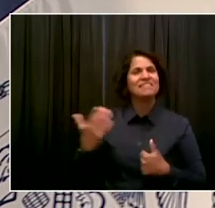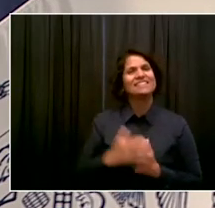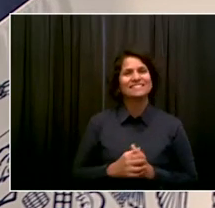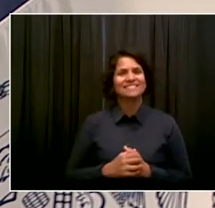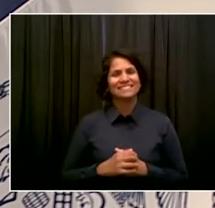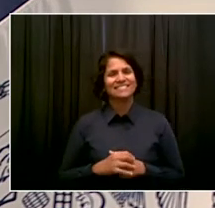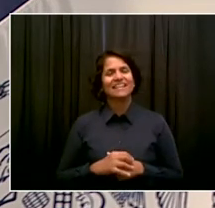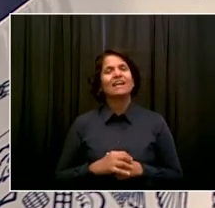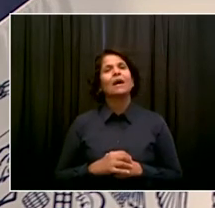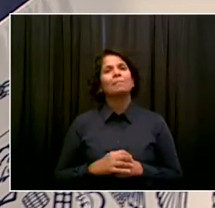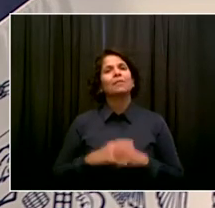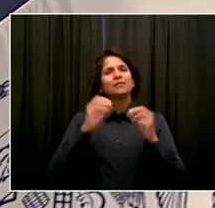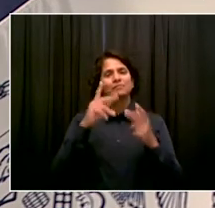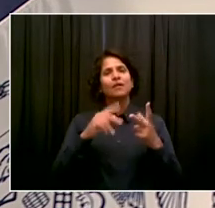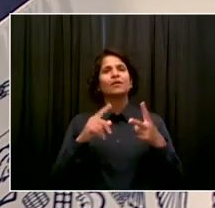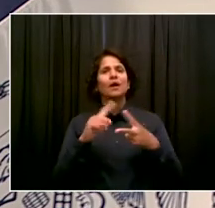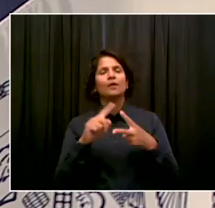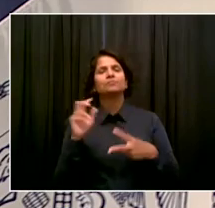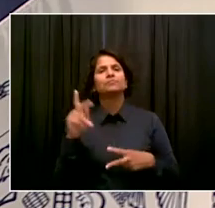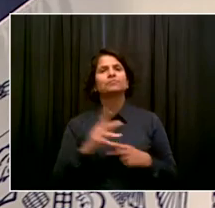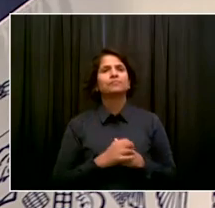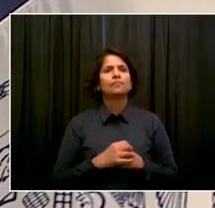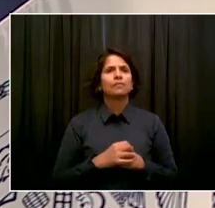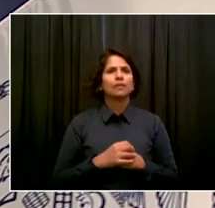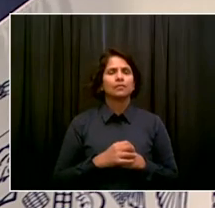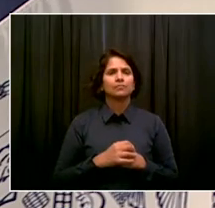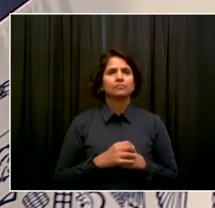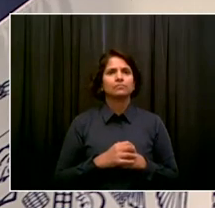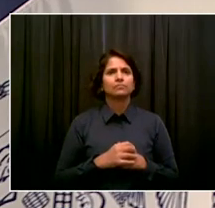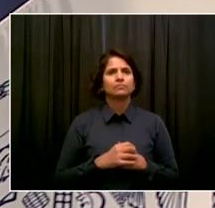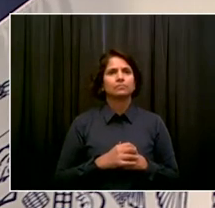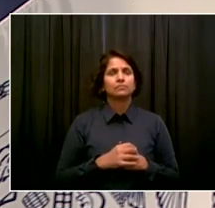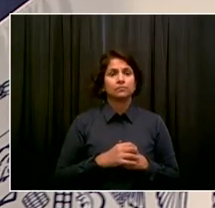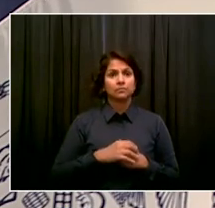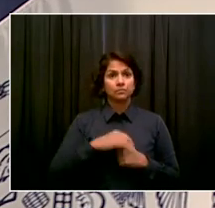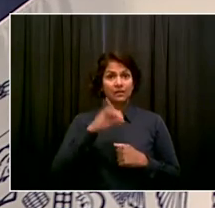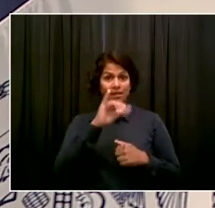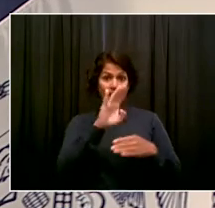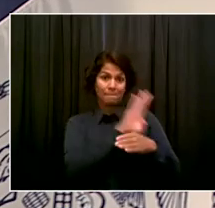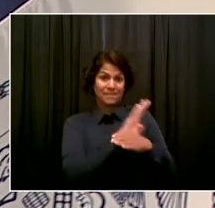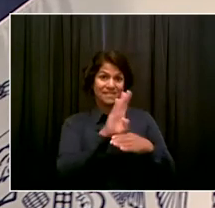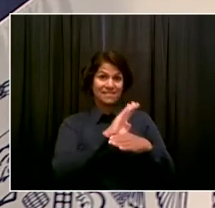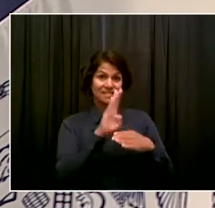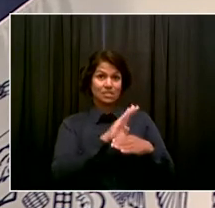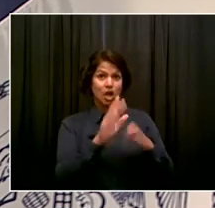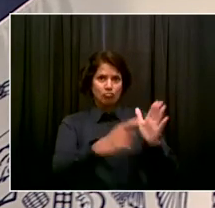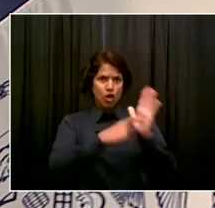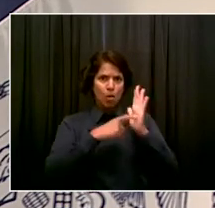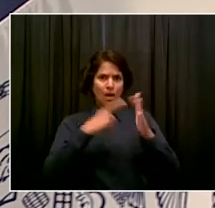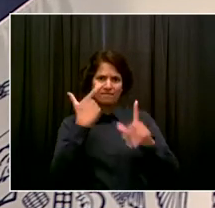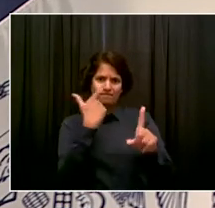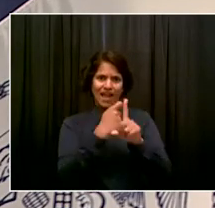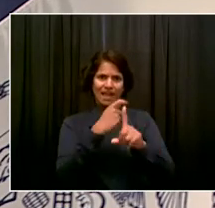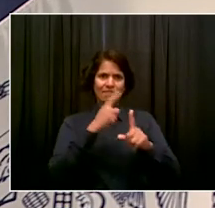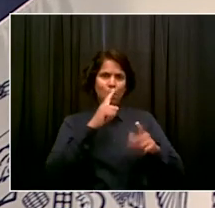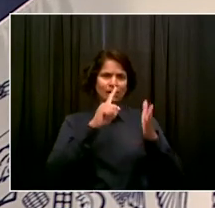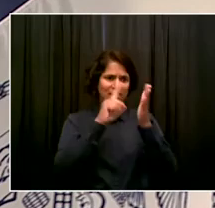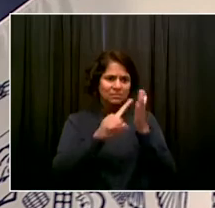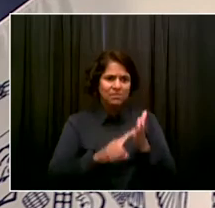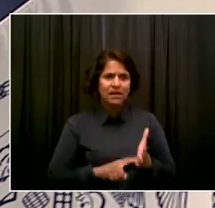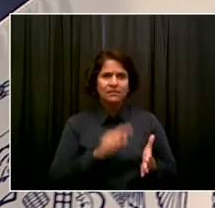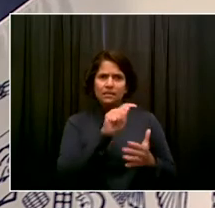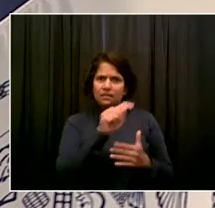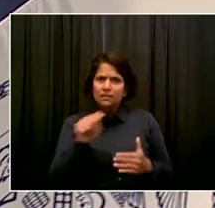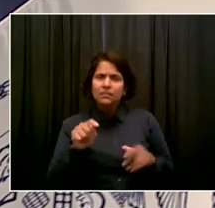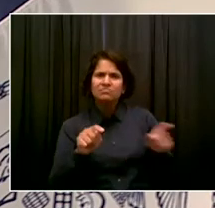these businesses who might need to be paying for additional labor to do this carding system. Representative Espaiat yesterday that I had suggested that there might